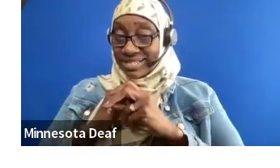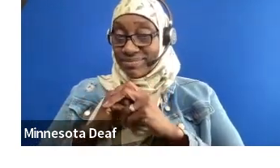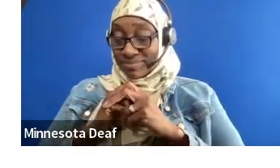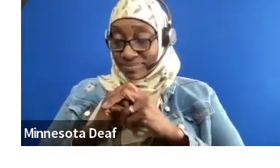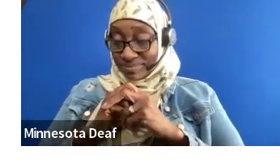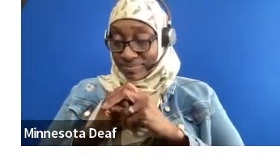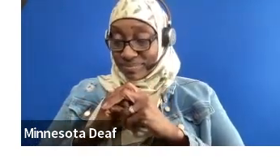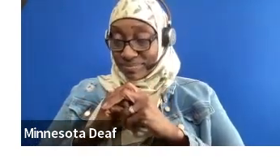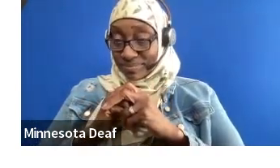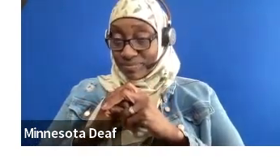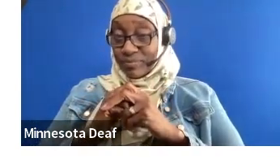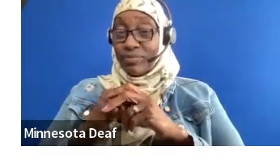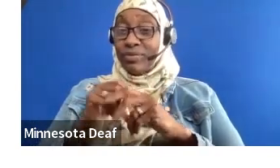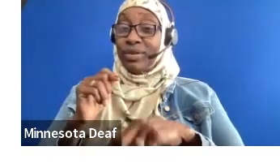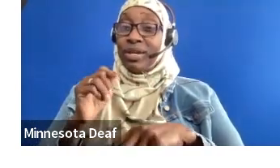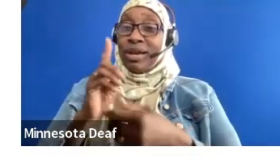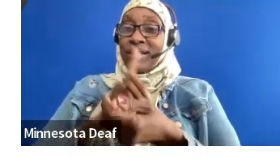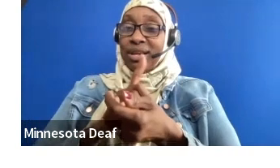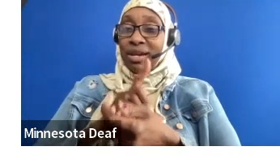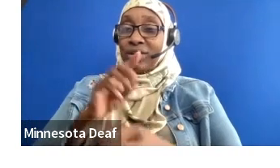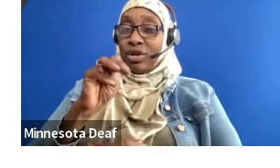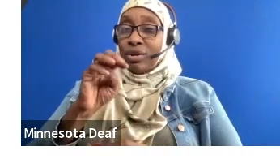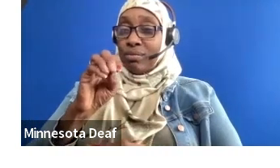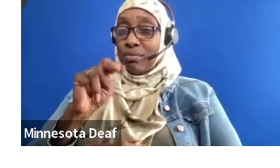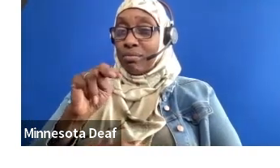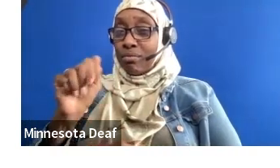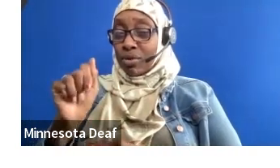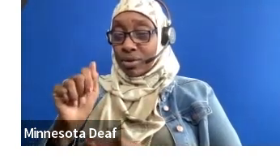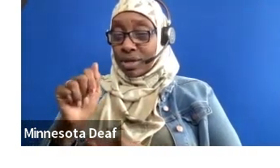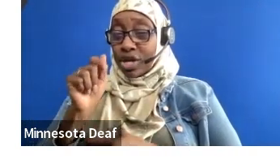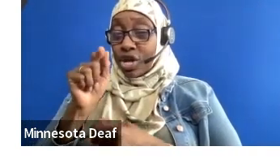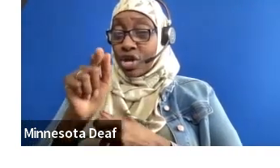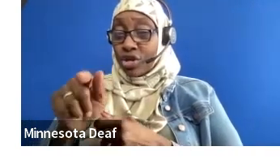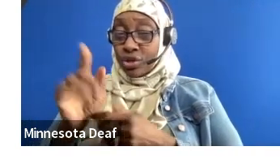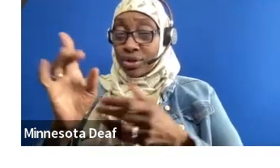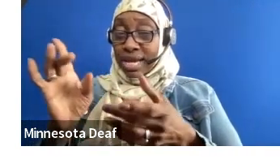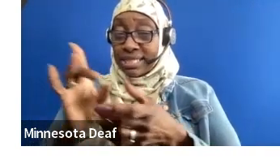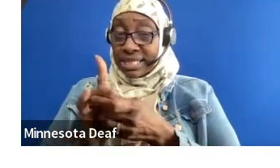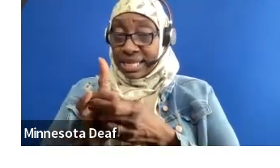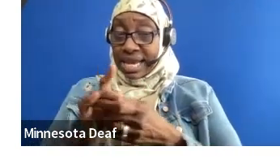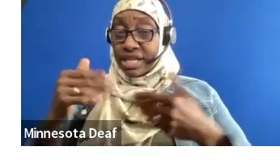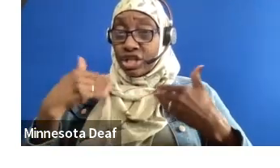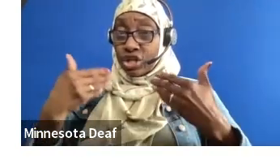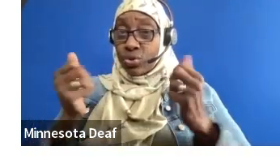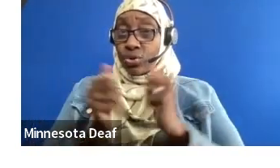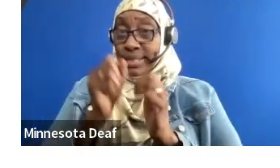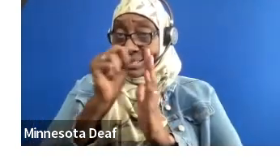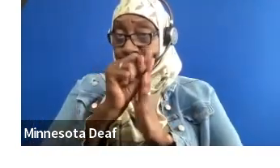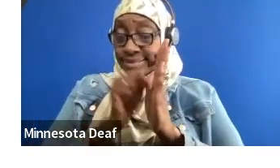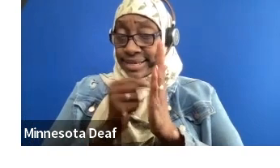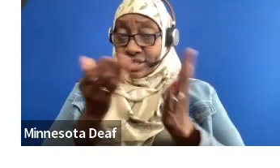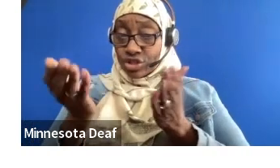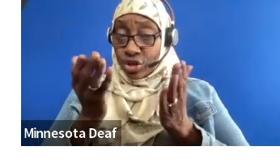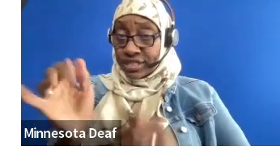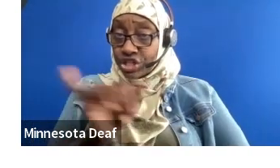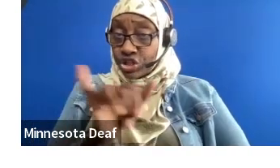Do you guys connect the youths with state services, too? Yes. So that is something we really try to do. It might